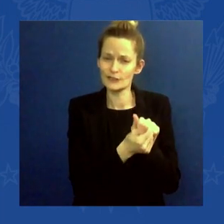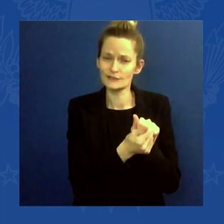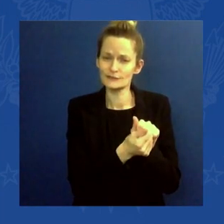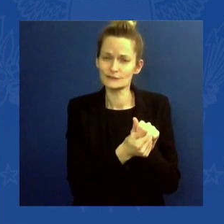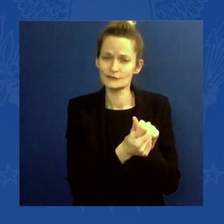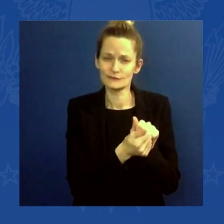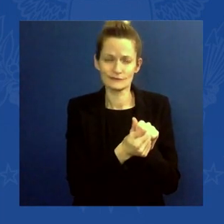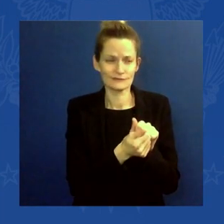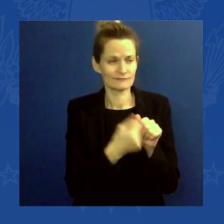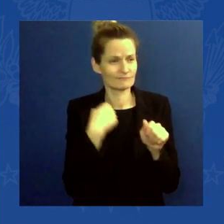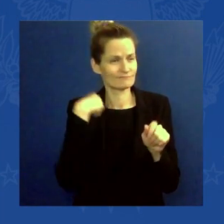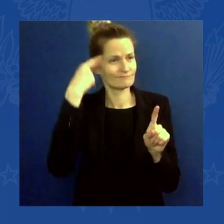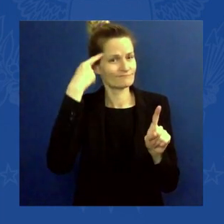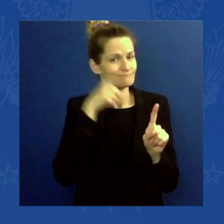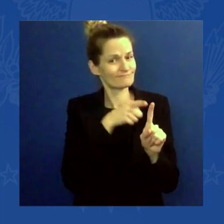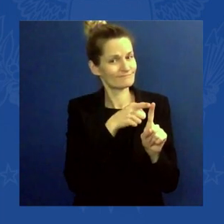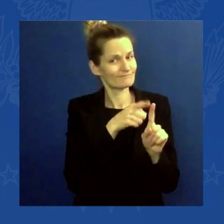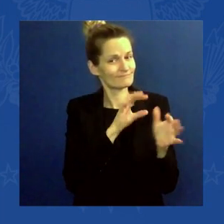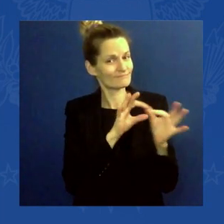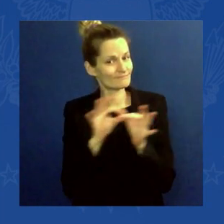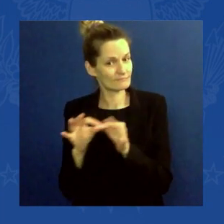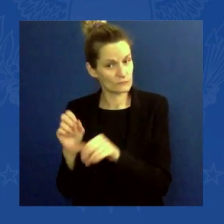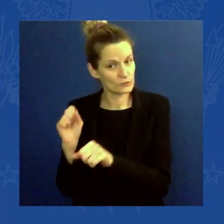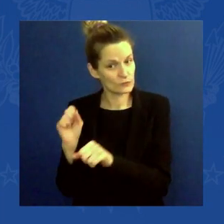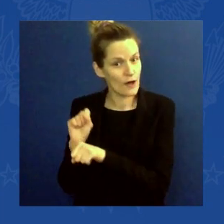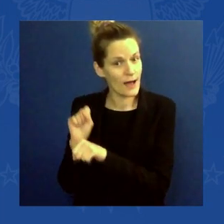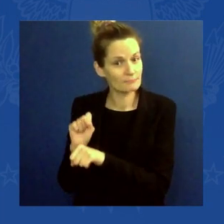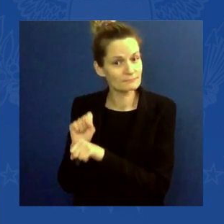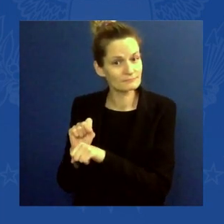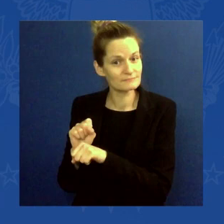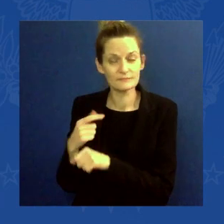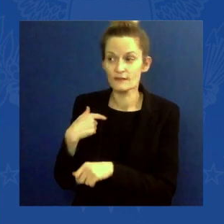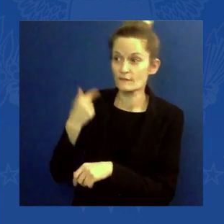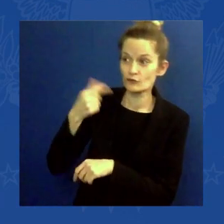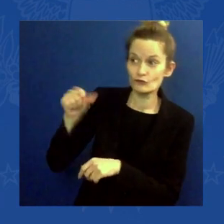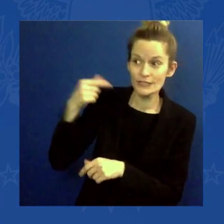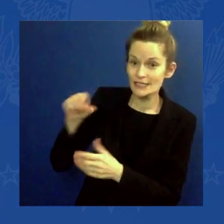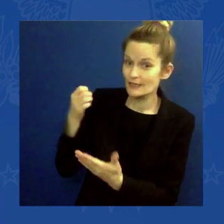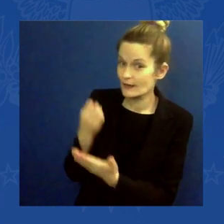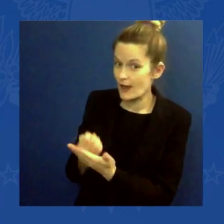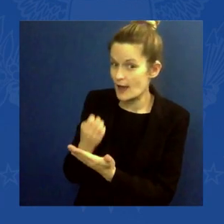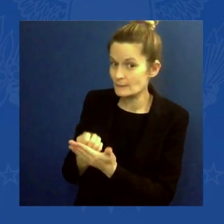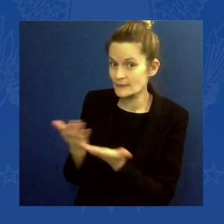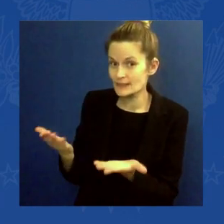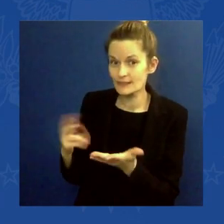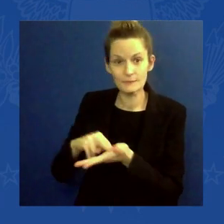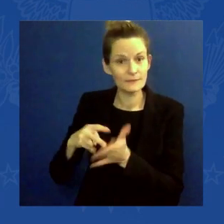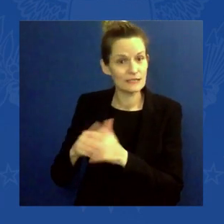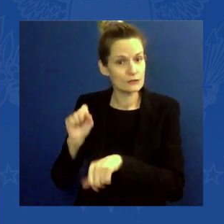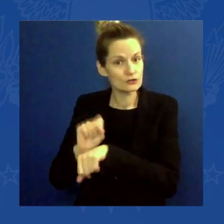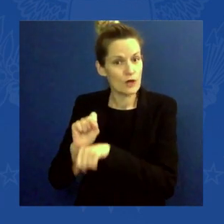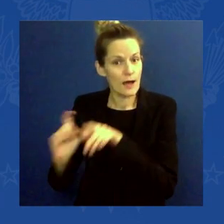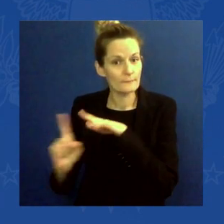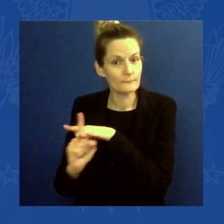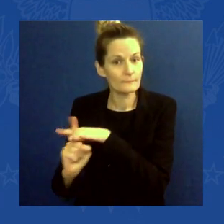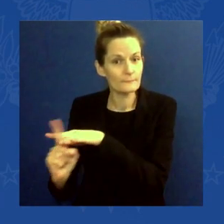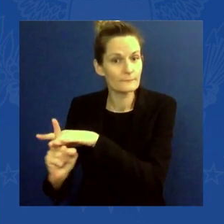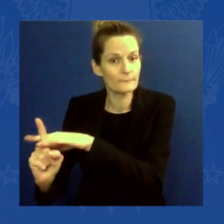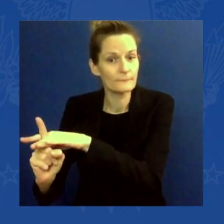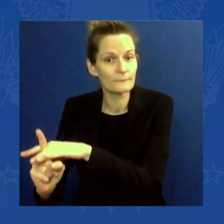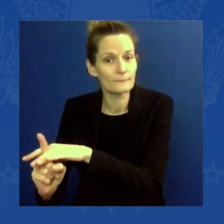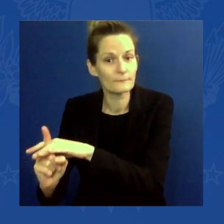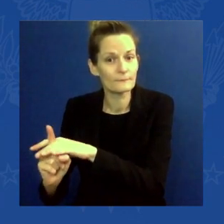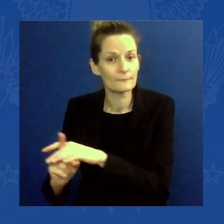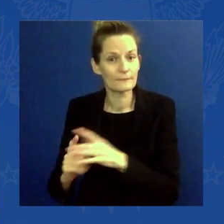think about the jobs we're losing due to impacts on the supply chains and industries because we haven't acted